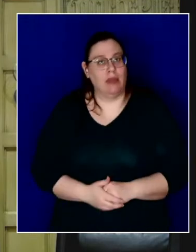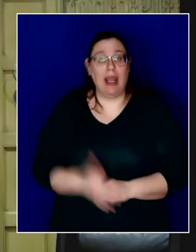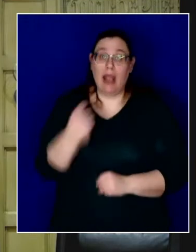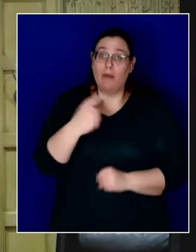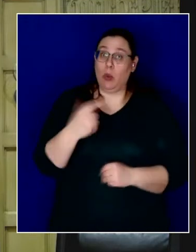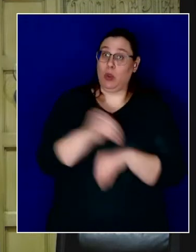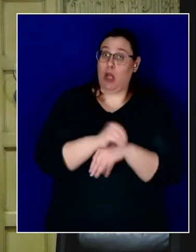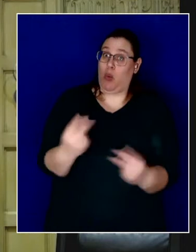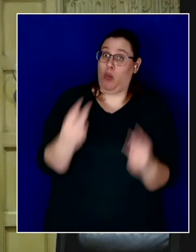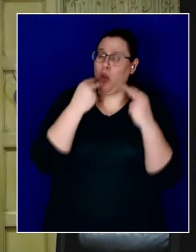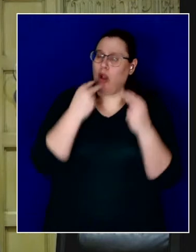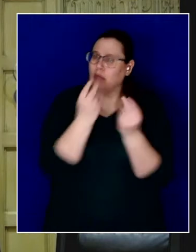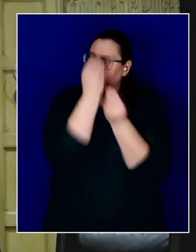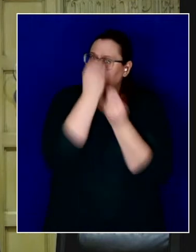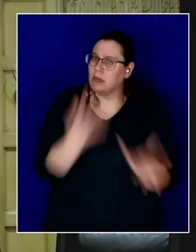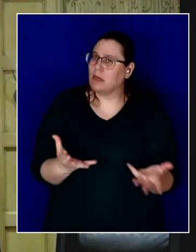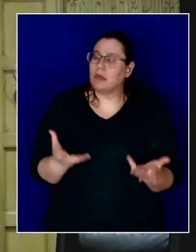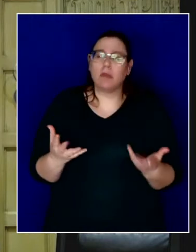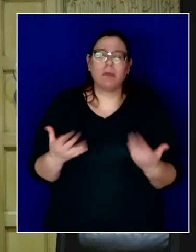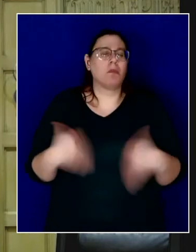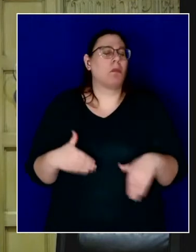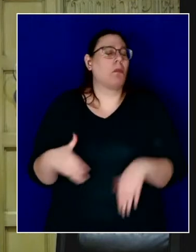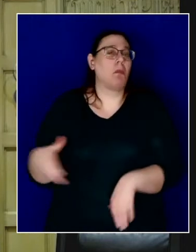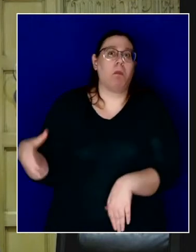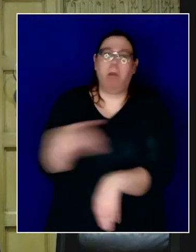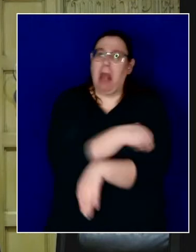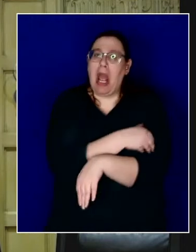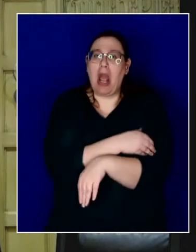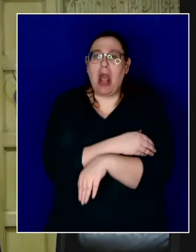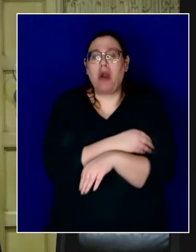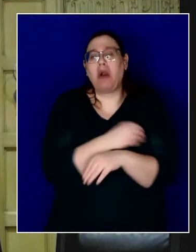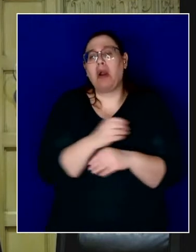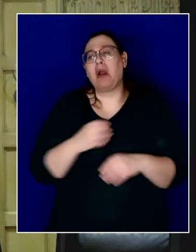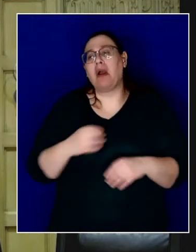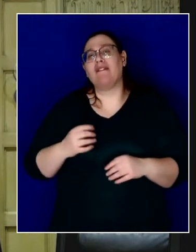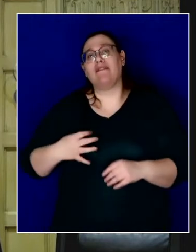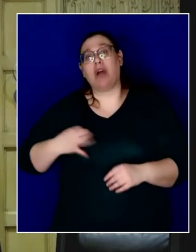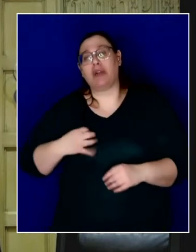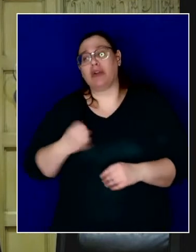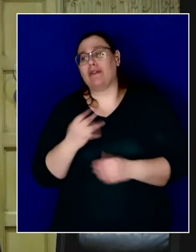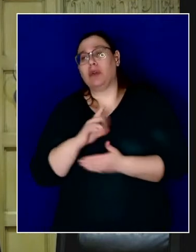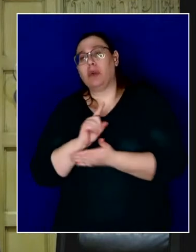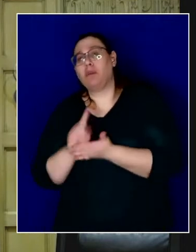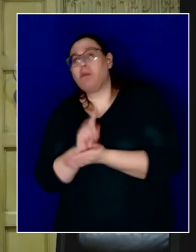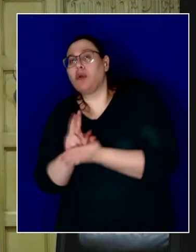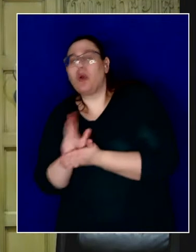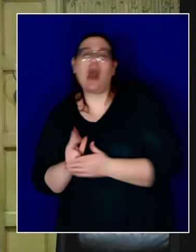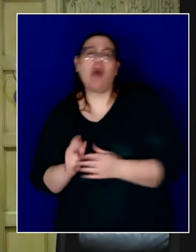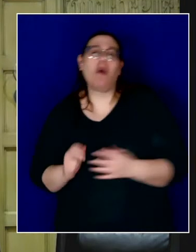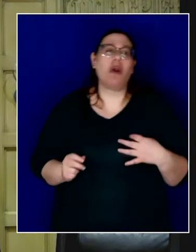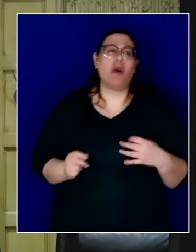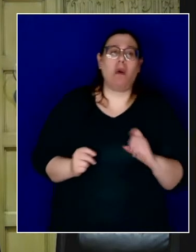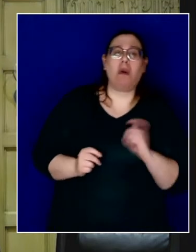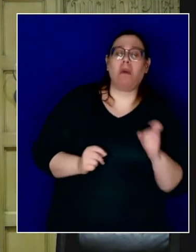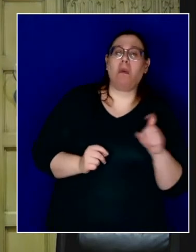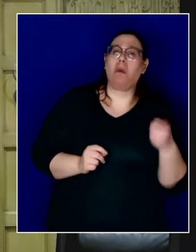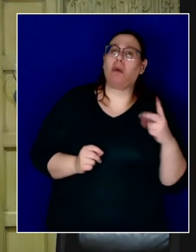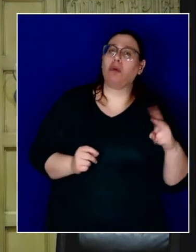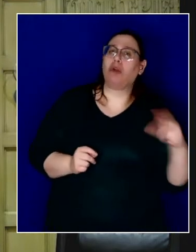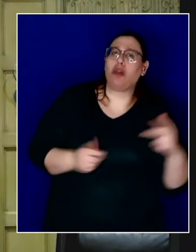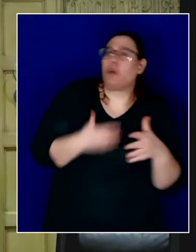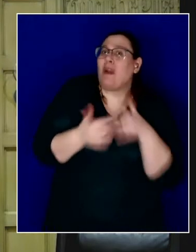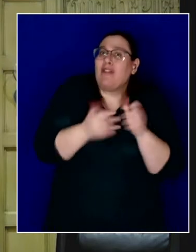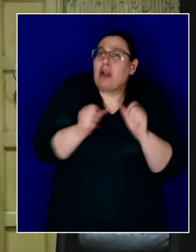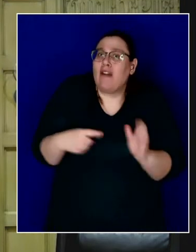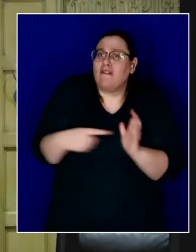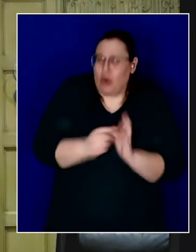tonight to understand the transformative power of giving a couple hours or giving a couple dollars or giving whatever you can to somebody in need.